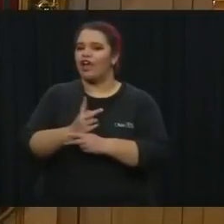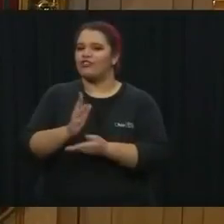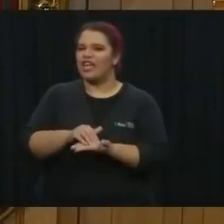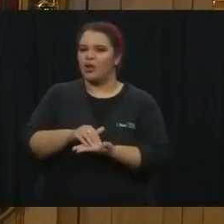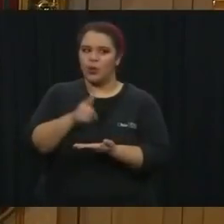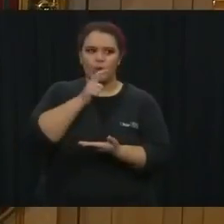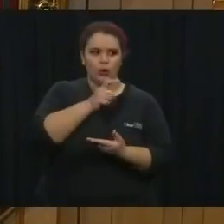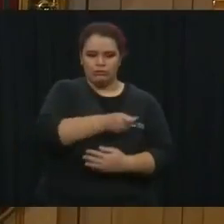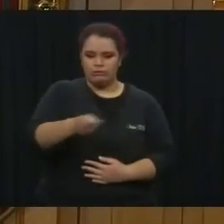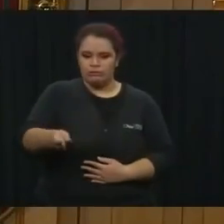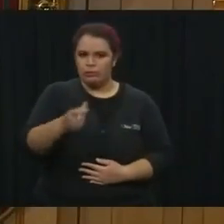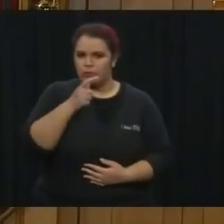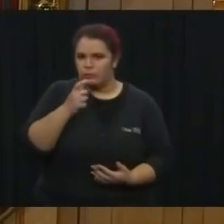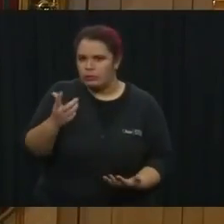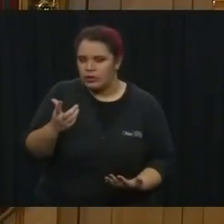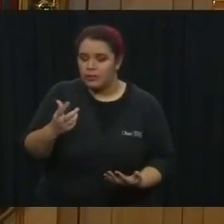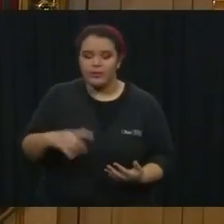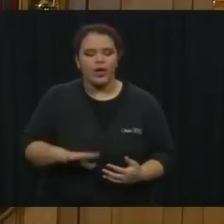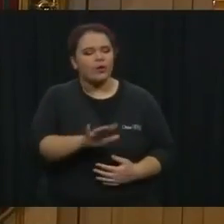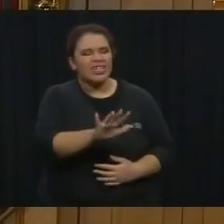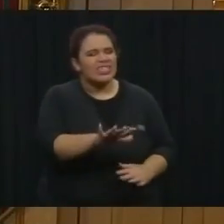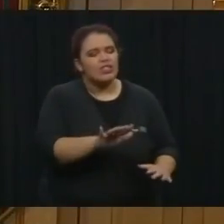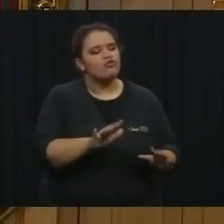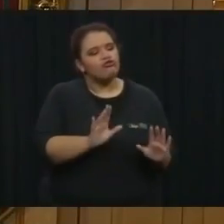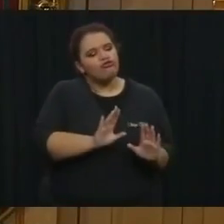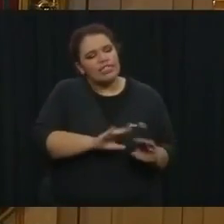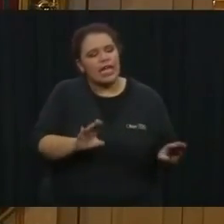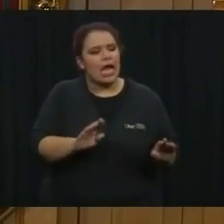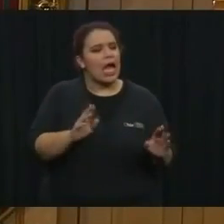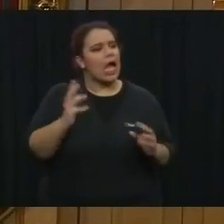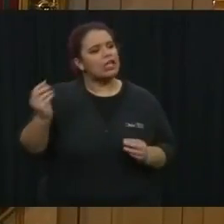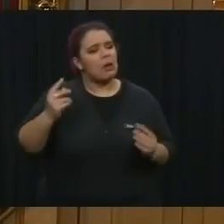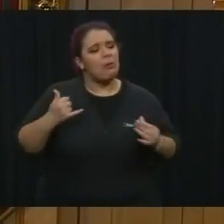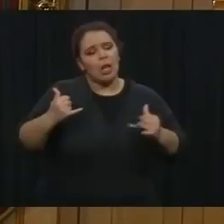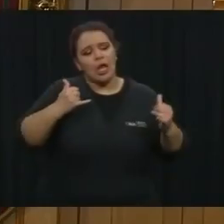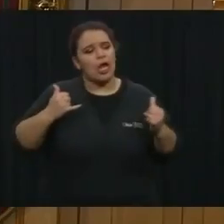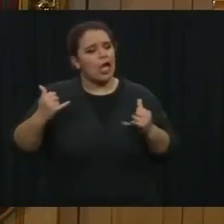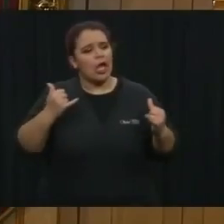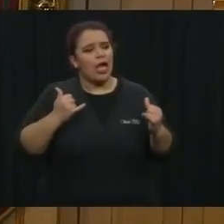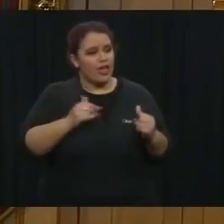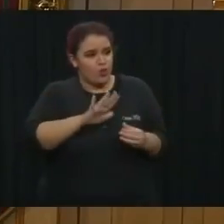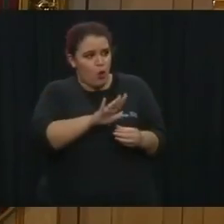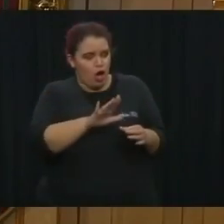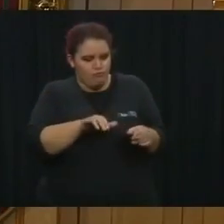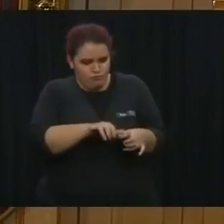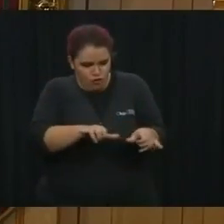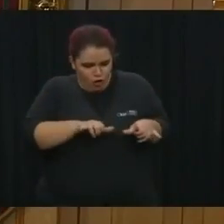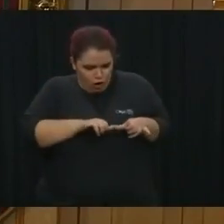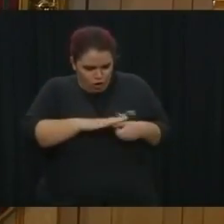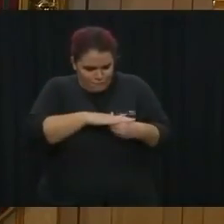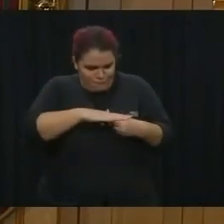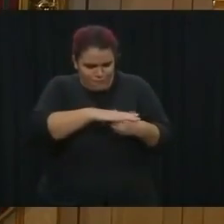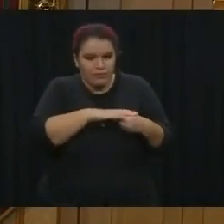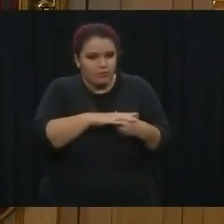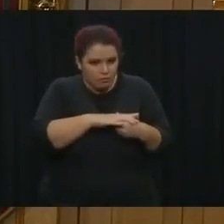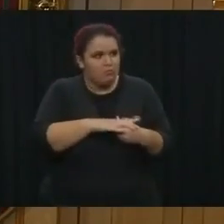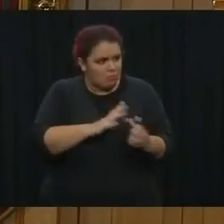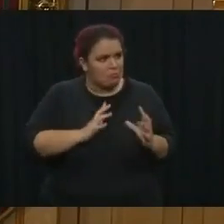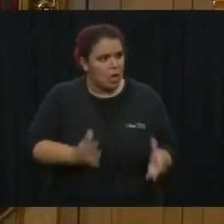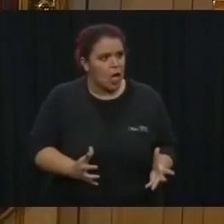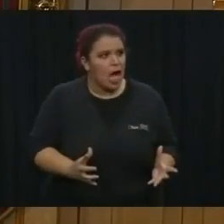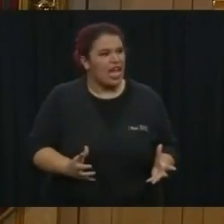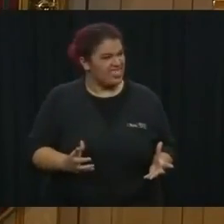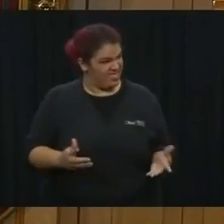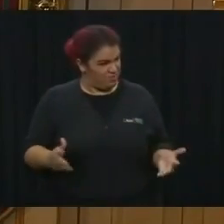Your kids can play in your yard. You can do a lot of different things as far as outside. In fact, it's one of things we